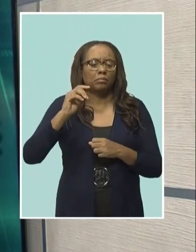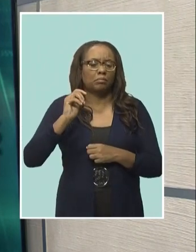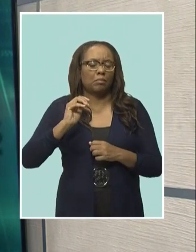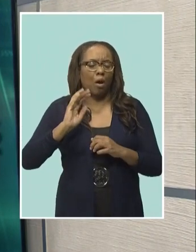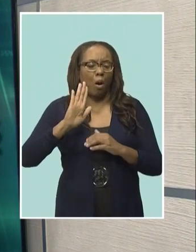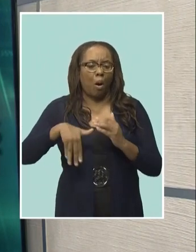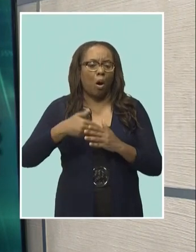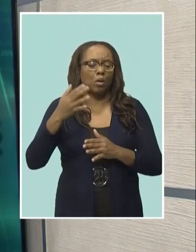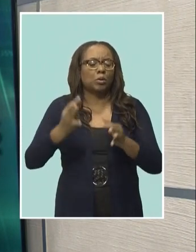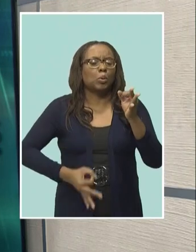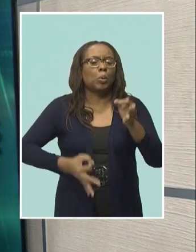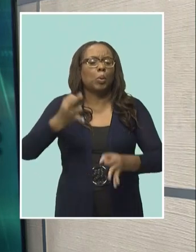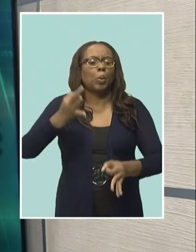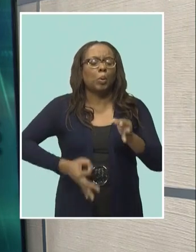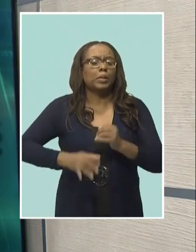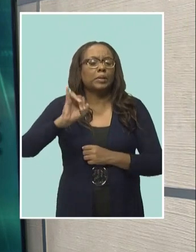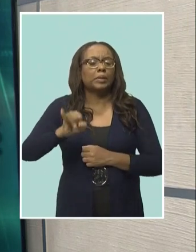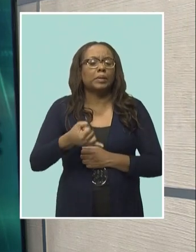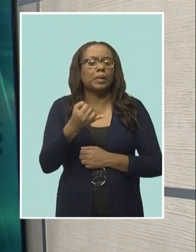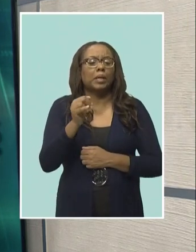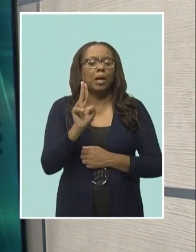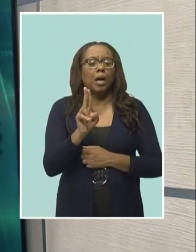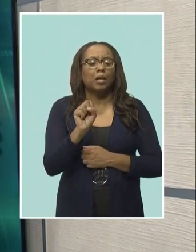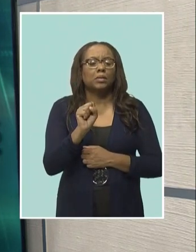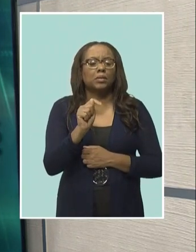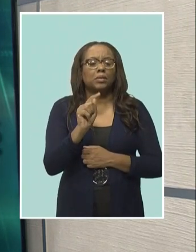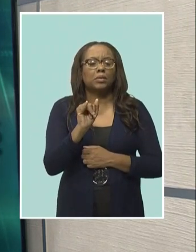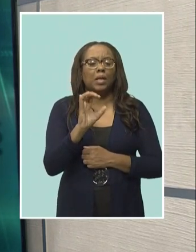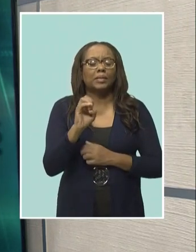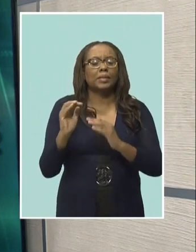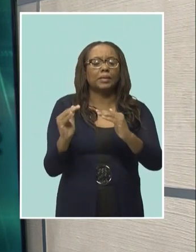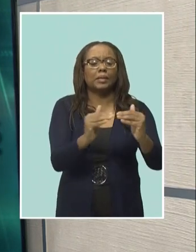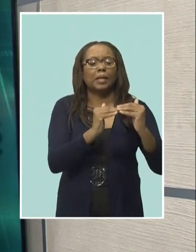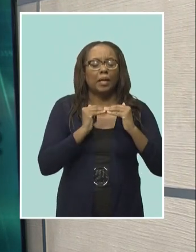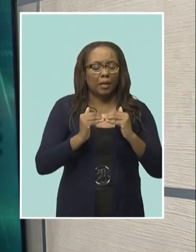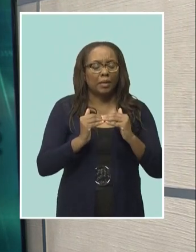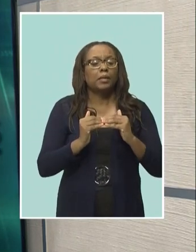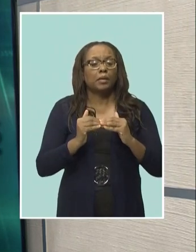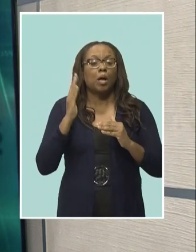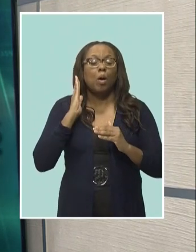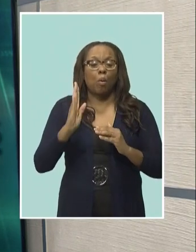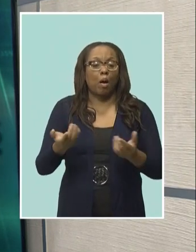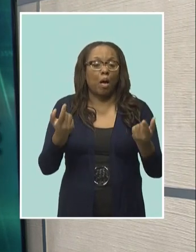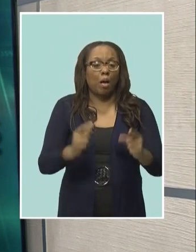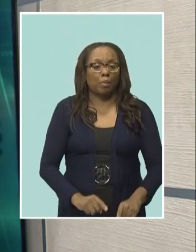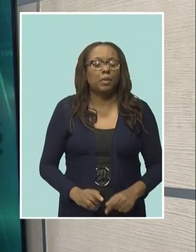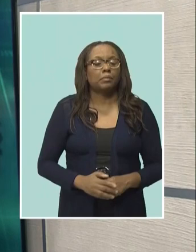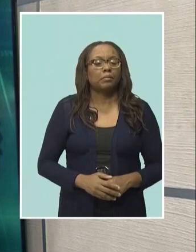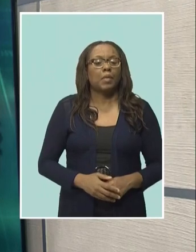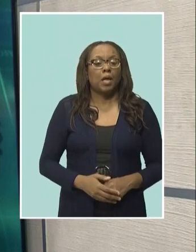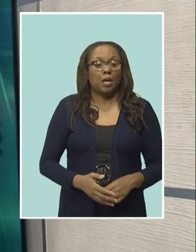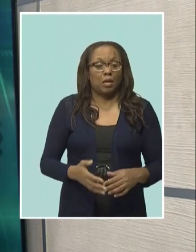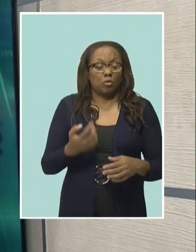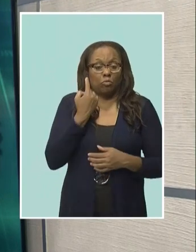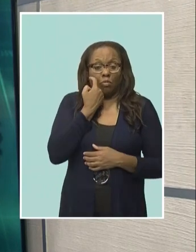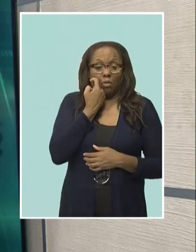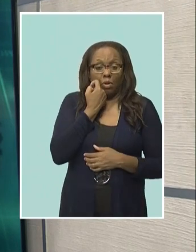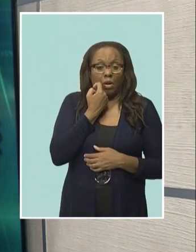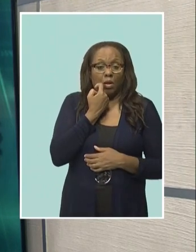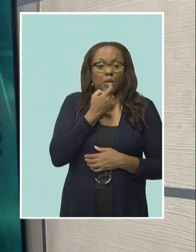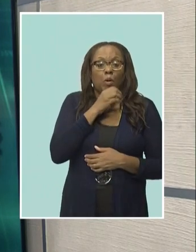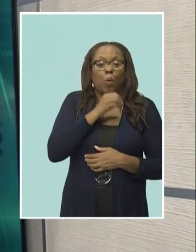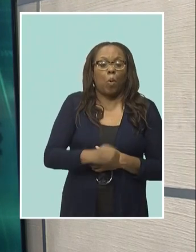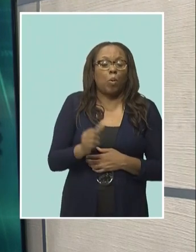Her remarks came just moments ago during the official reopening and renaming of the old Supreme Court complex named in honour of legal